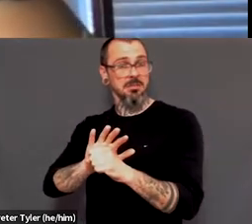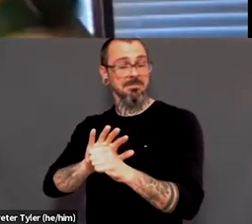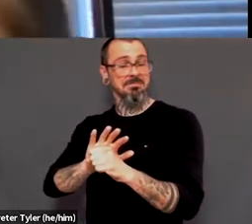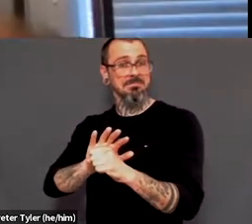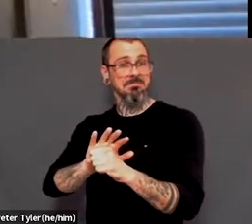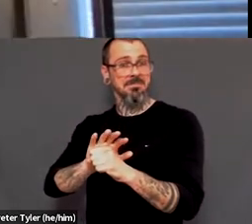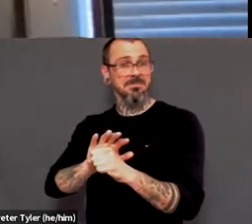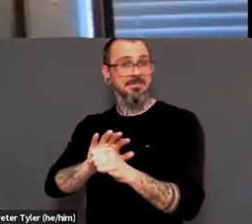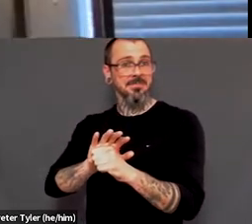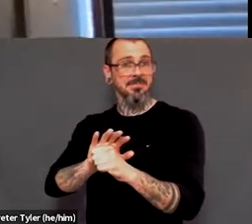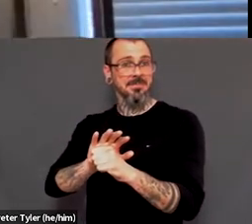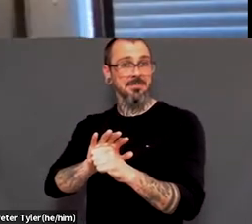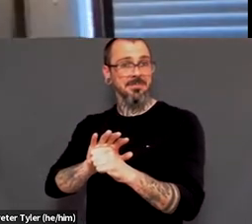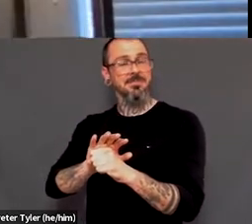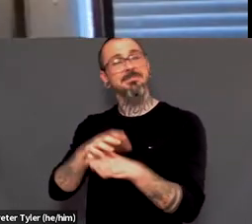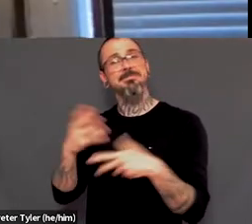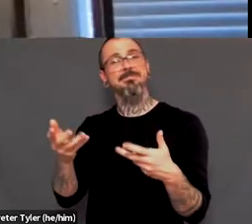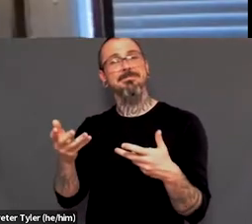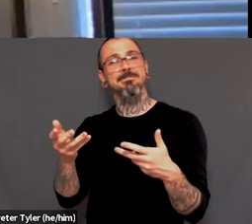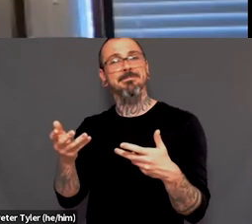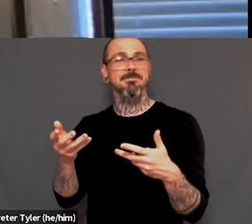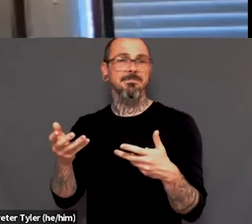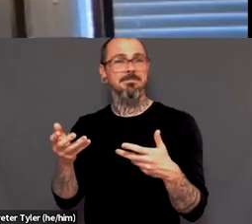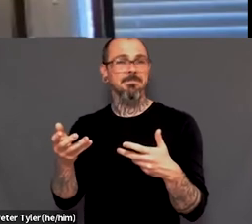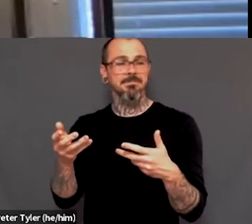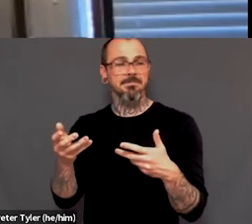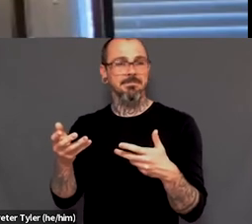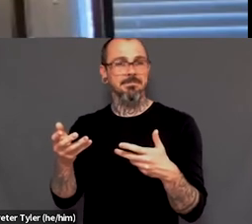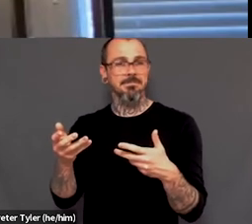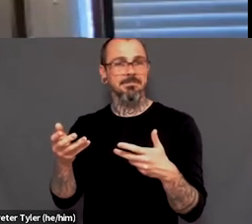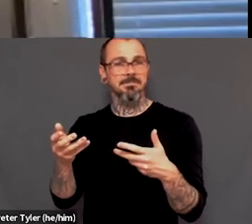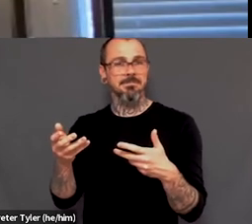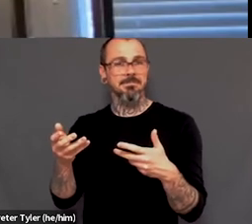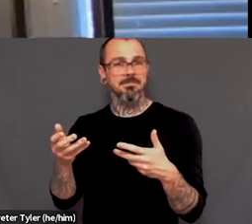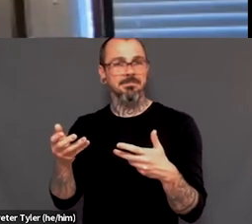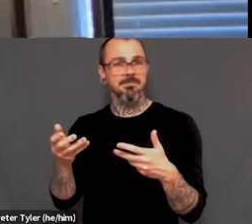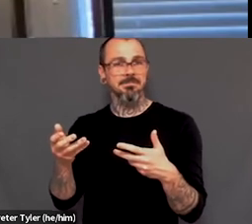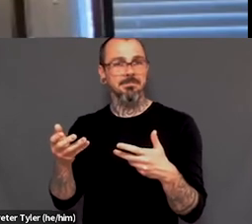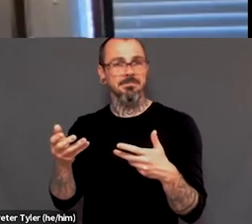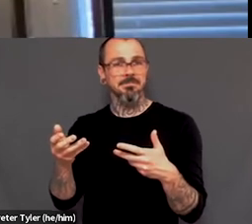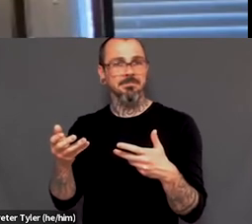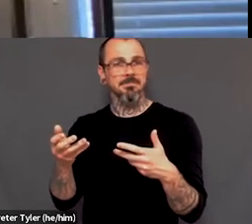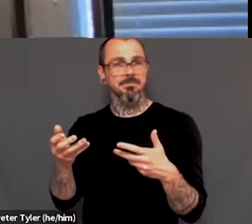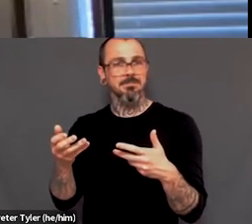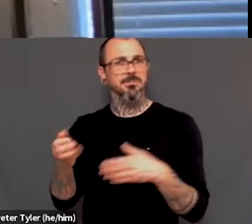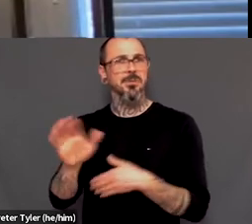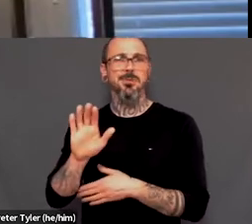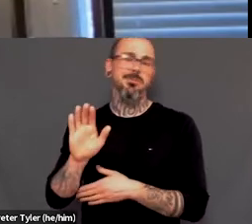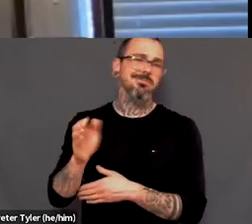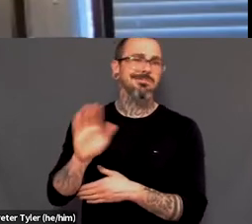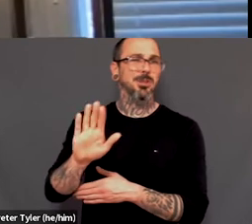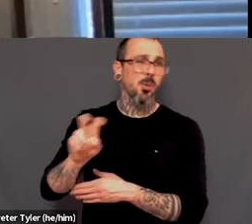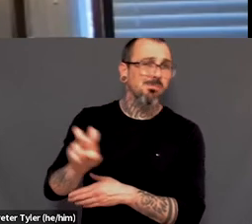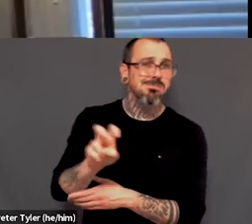like find like you, the path you go on is, um, led by your past